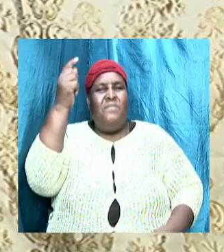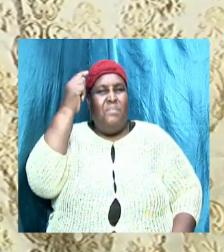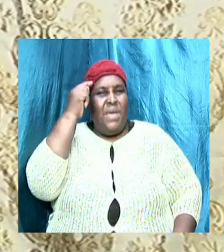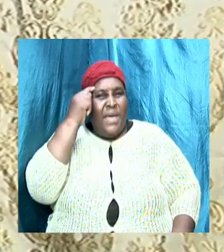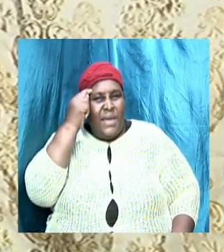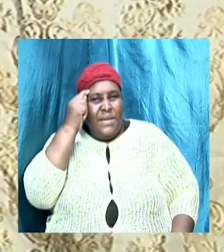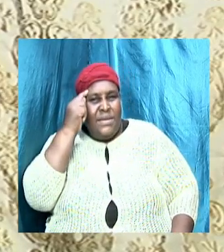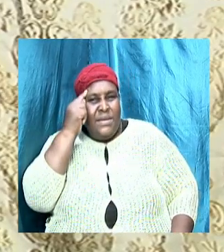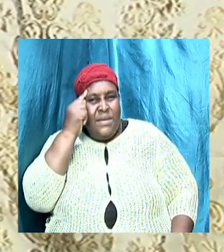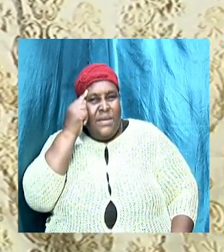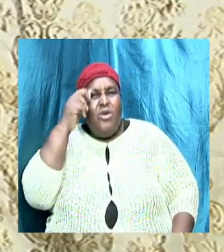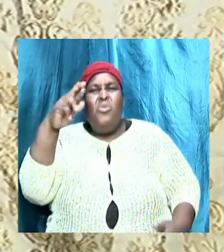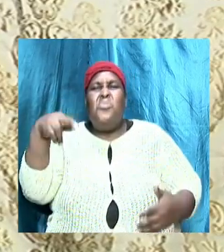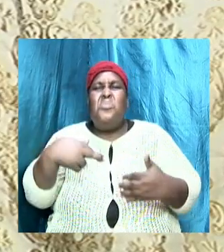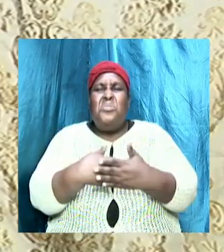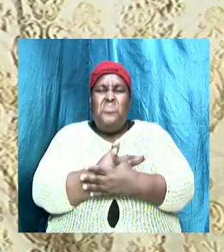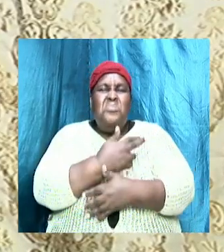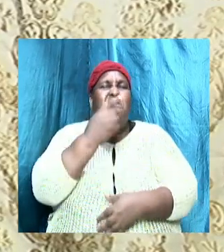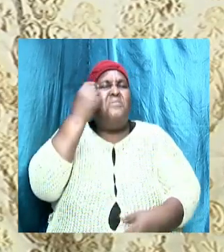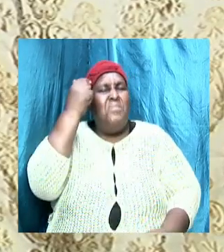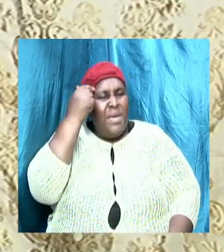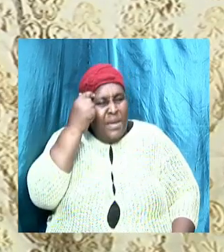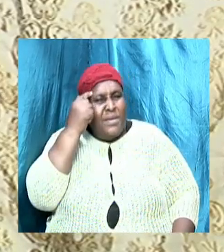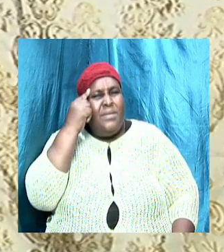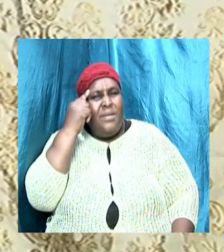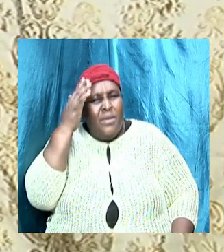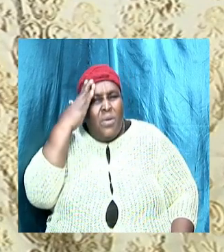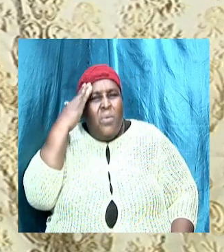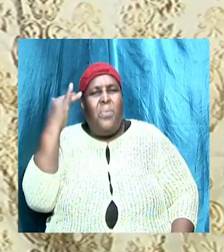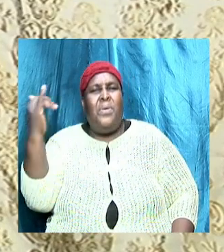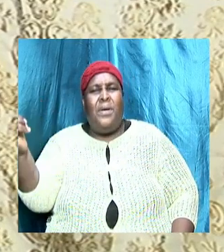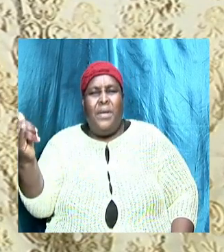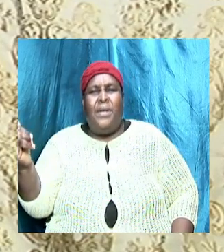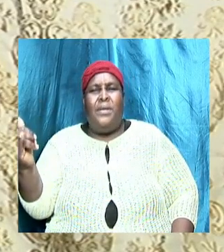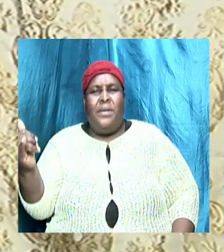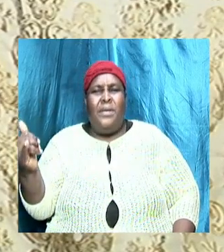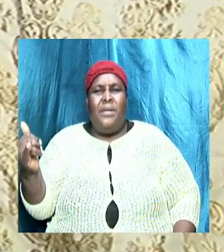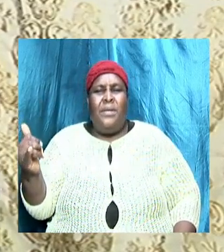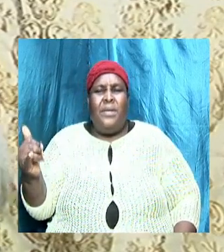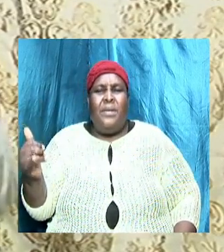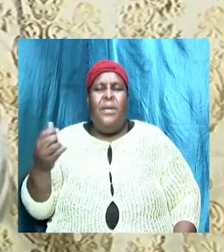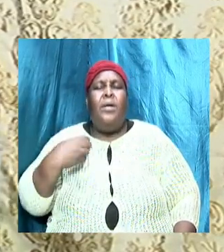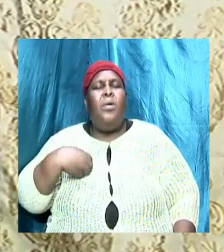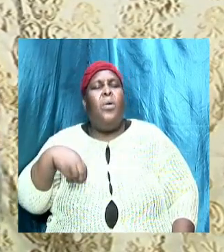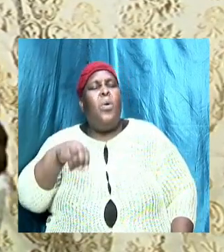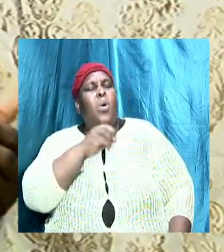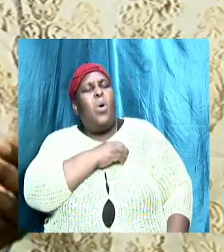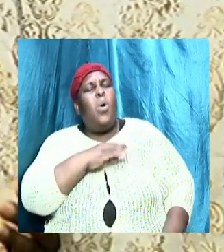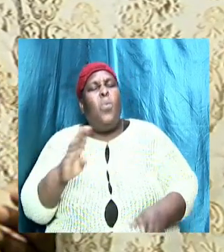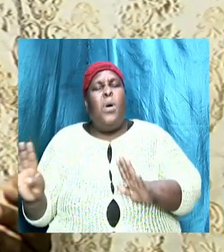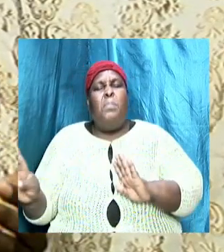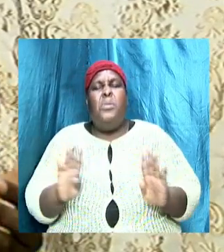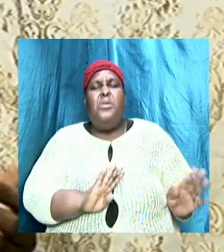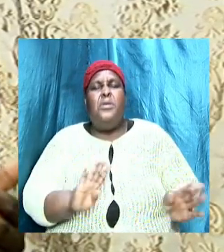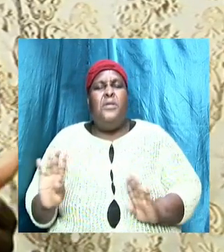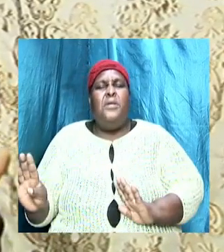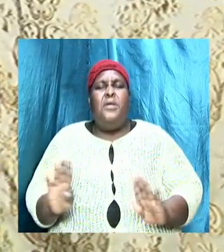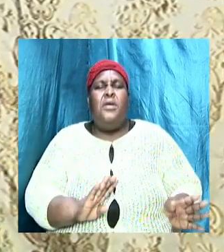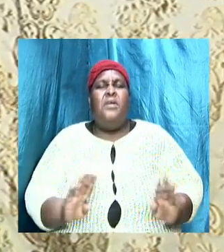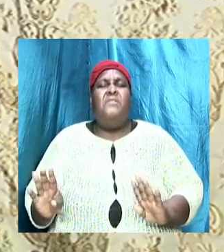it is because of the renewing of our mind why our behavior has changed